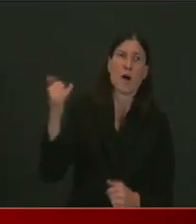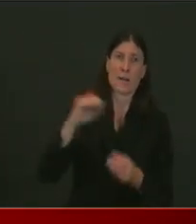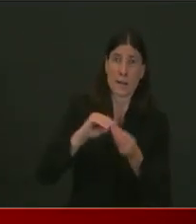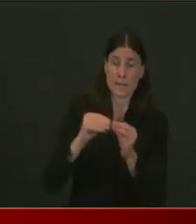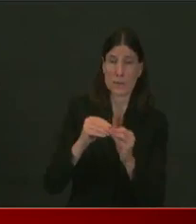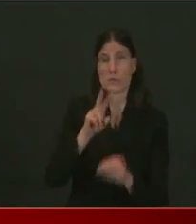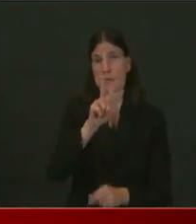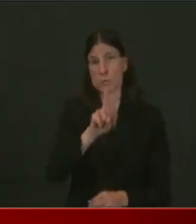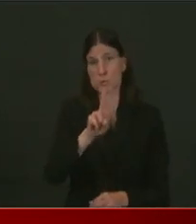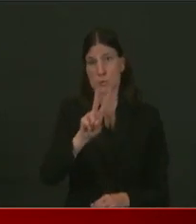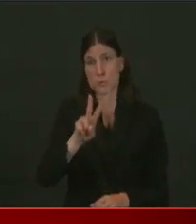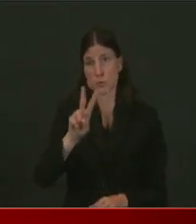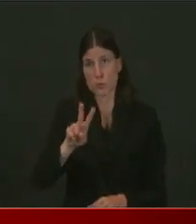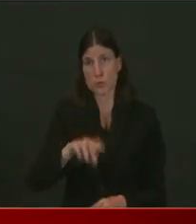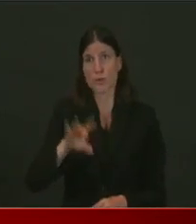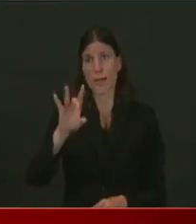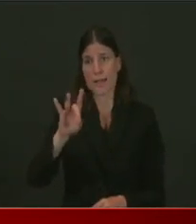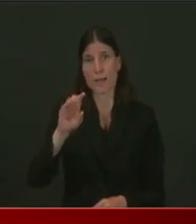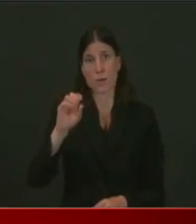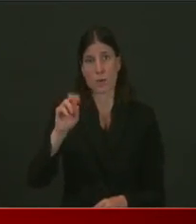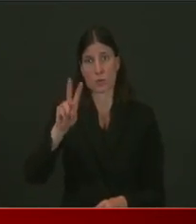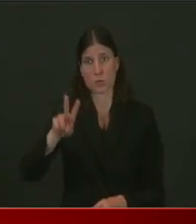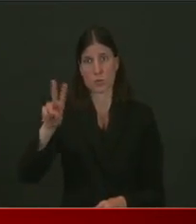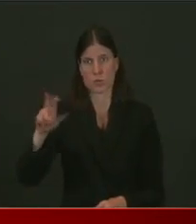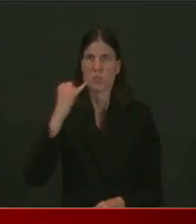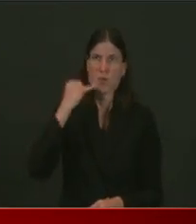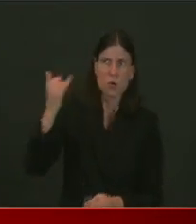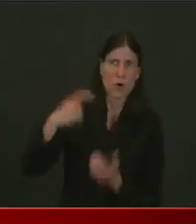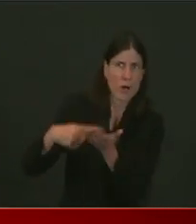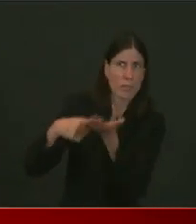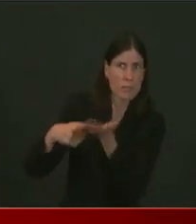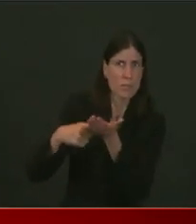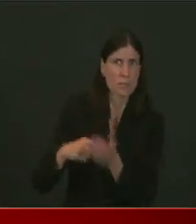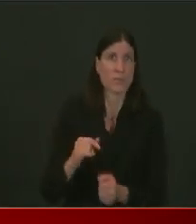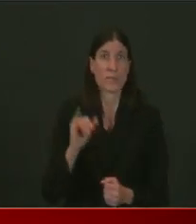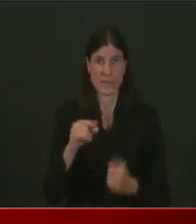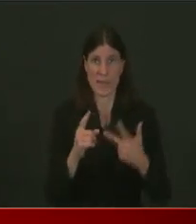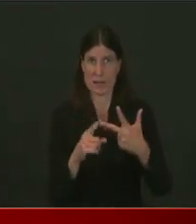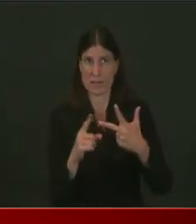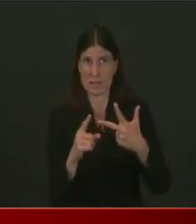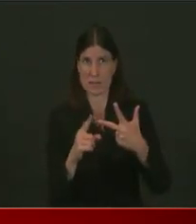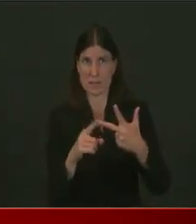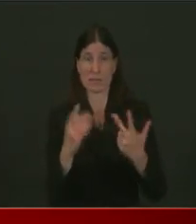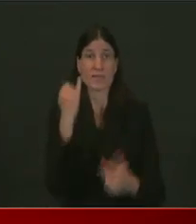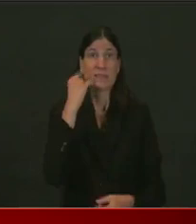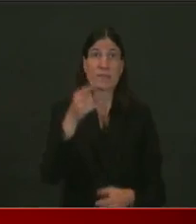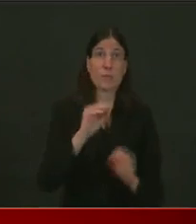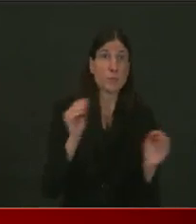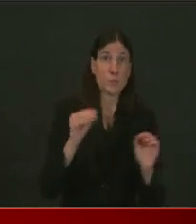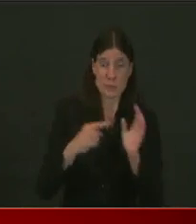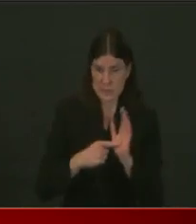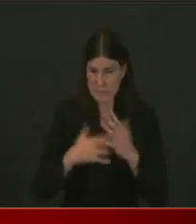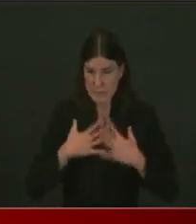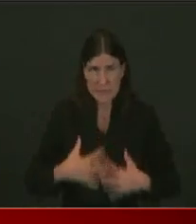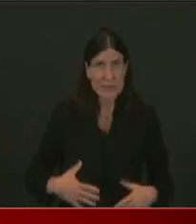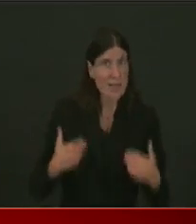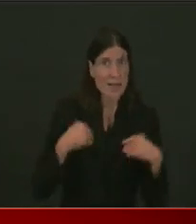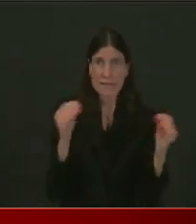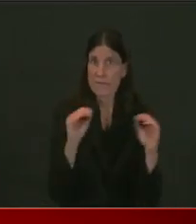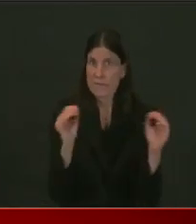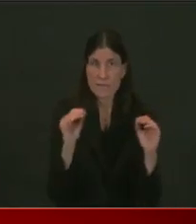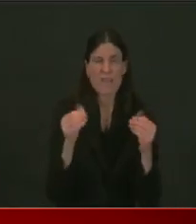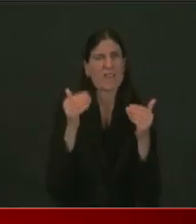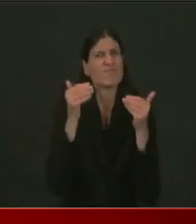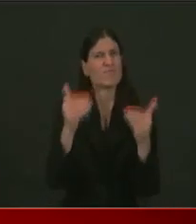And remember, please, this is if you feel well. This is not if you're sick. If you're sick, want you to get tested